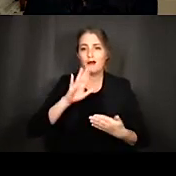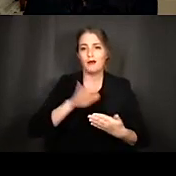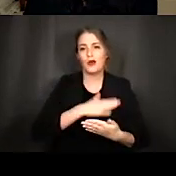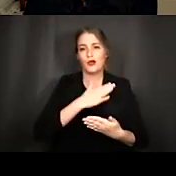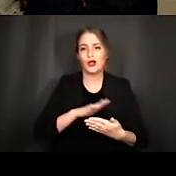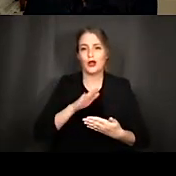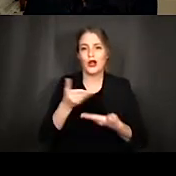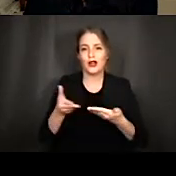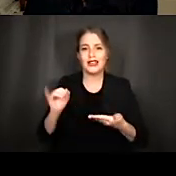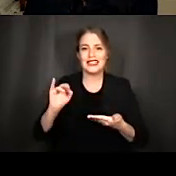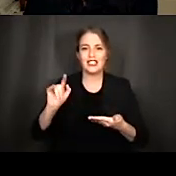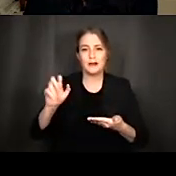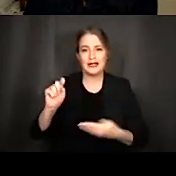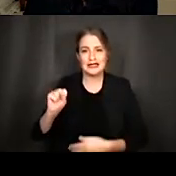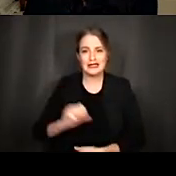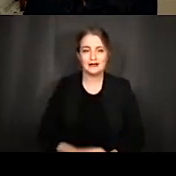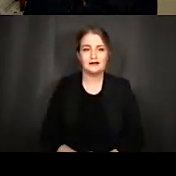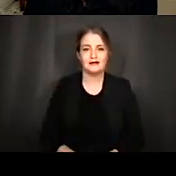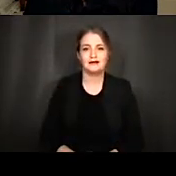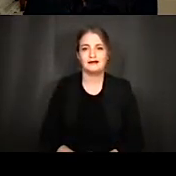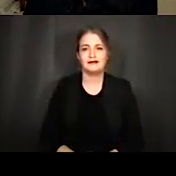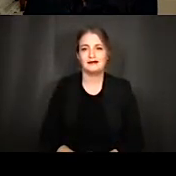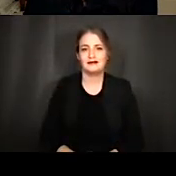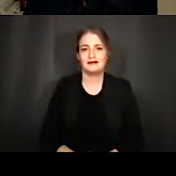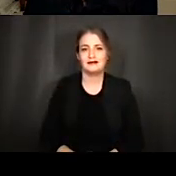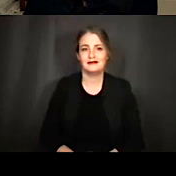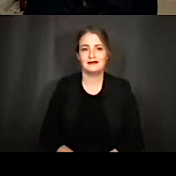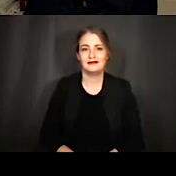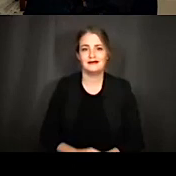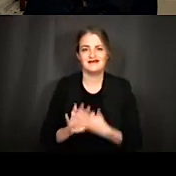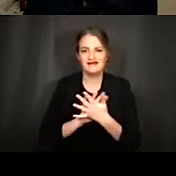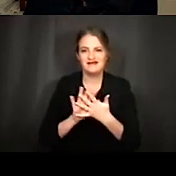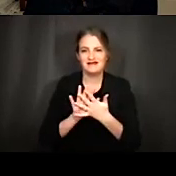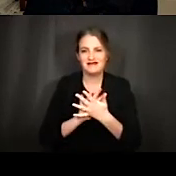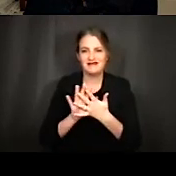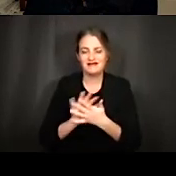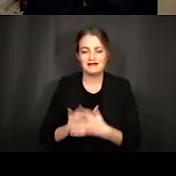bongos are musical instruments. The high security prison was surrounded